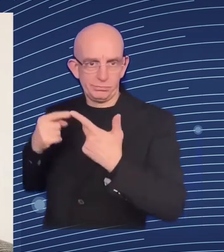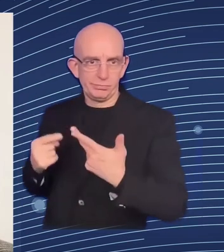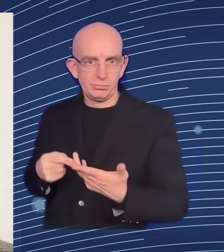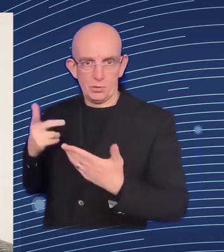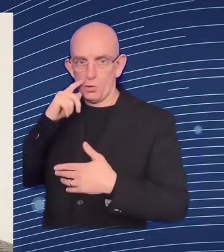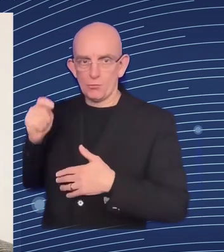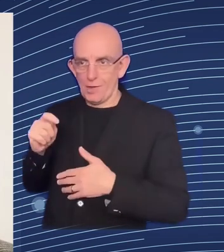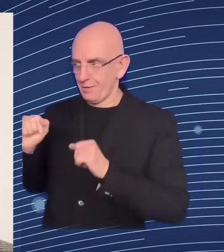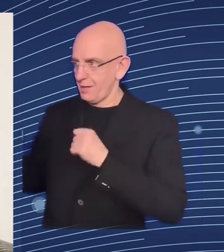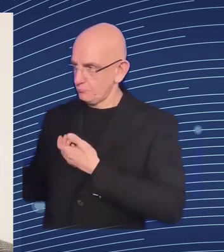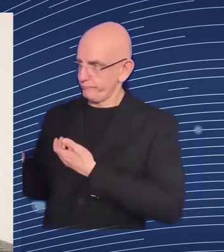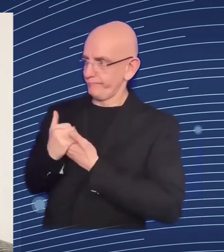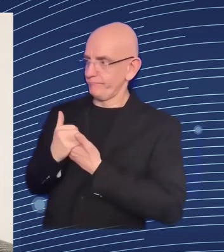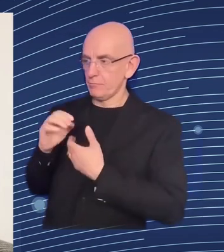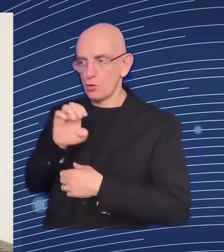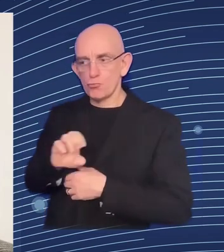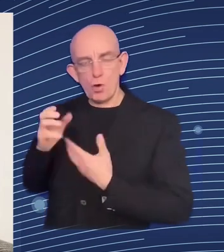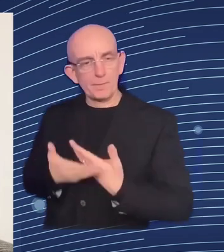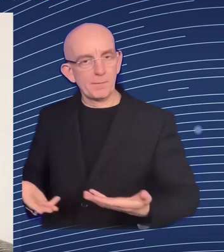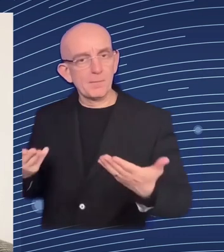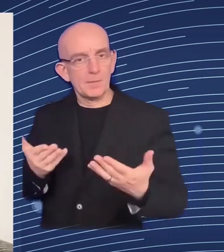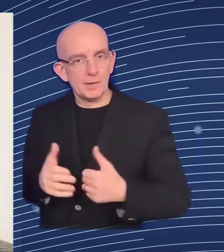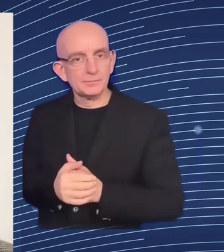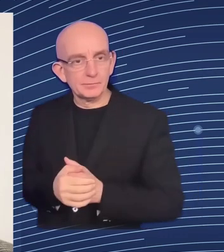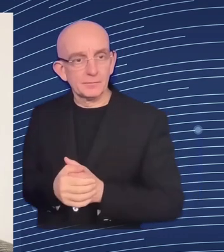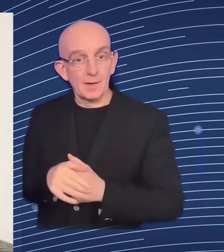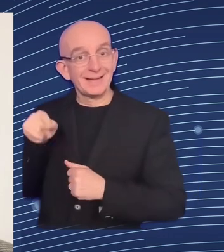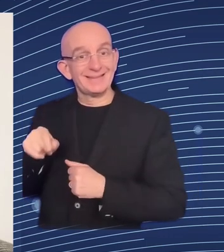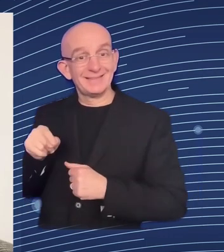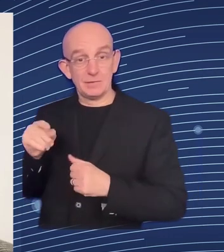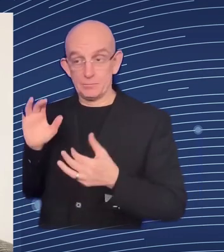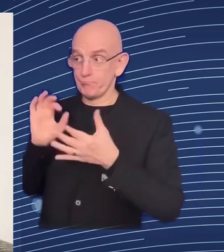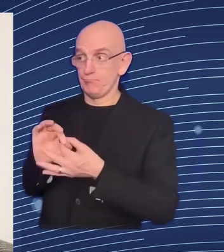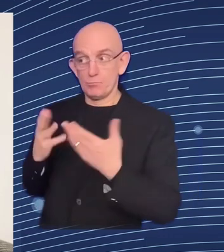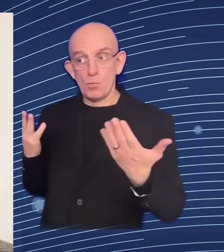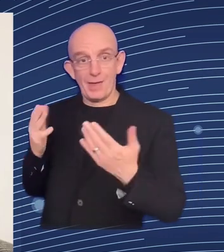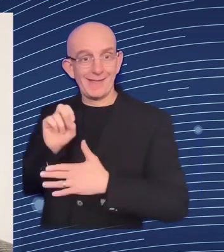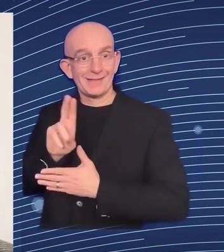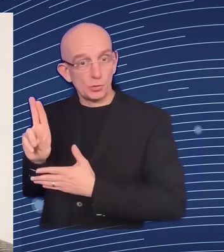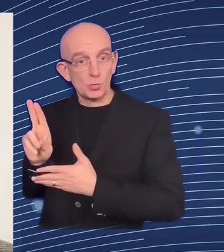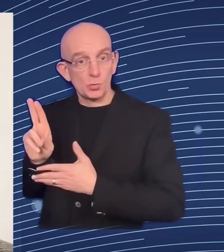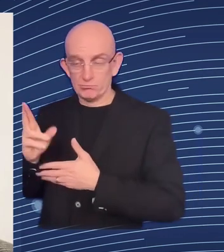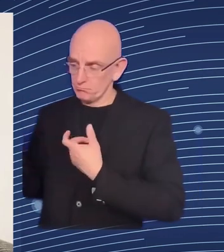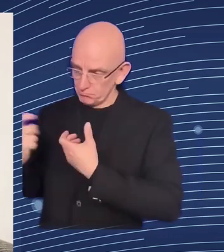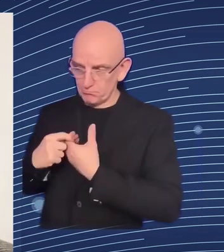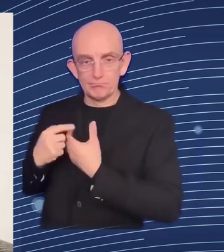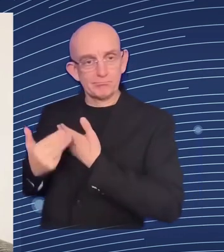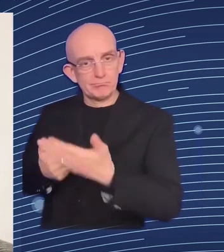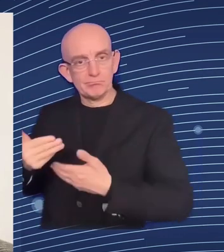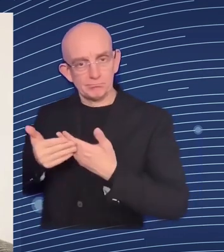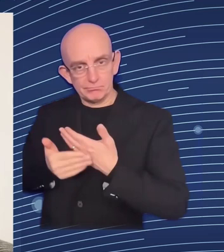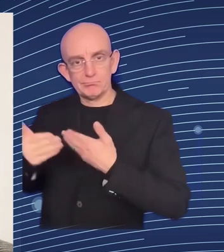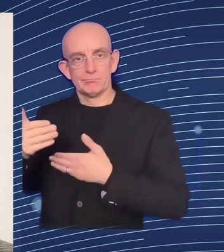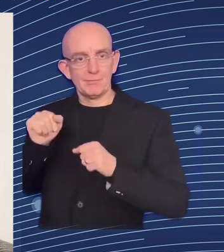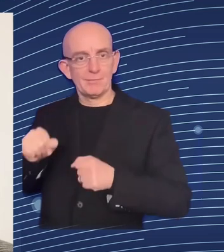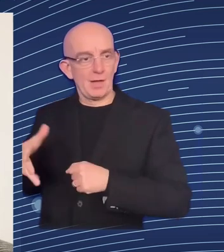future member of the european union in terms of uh developing our capacities uh in digital and